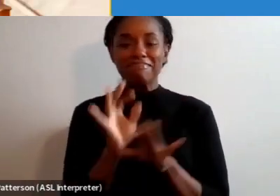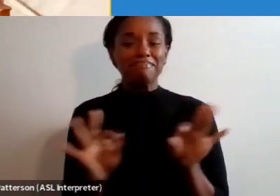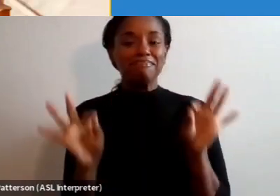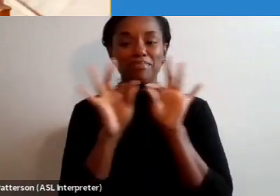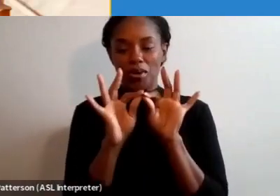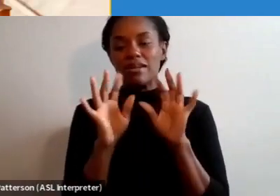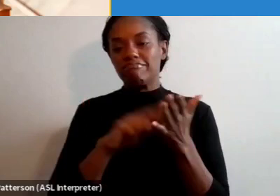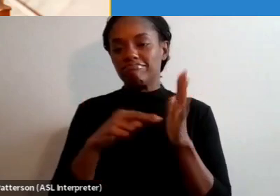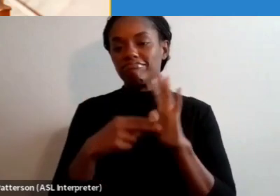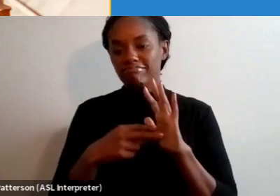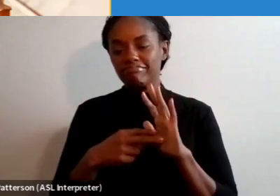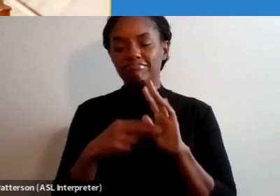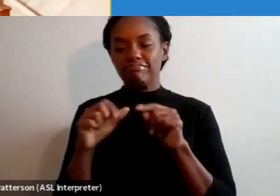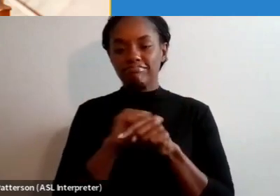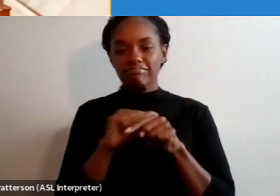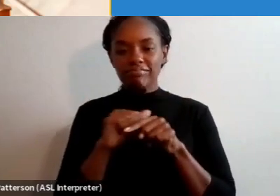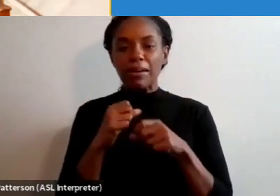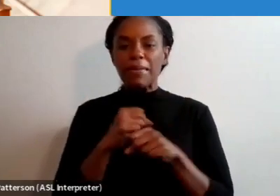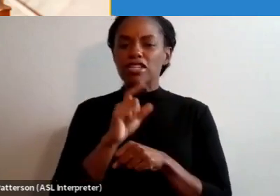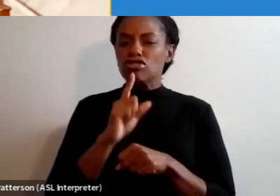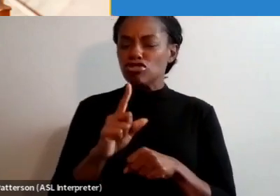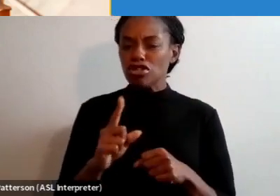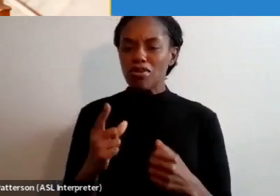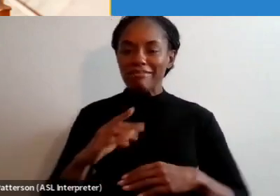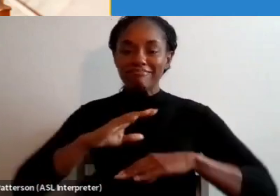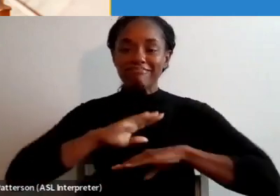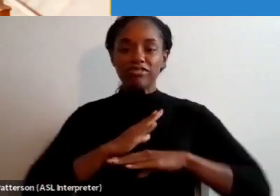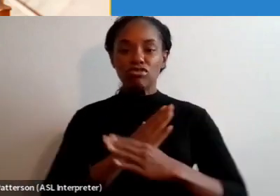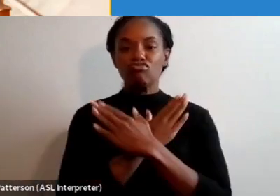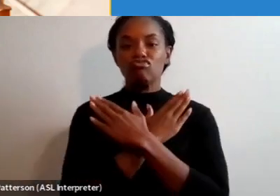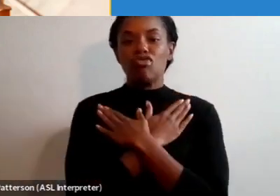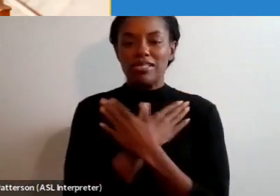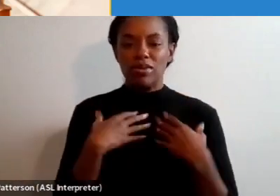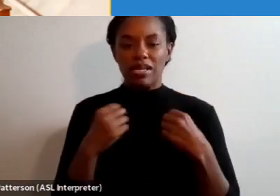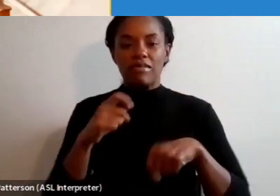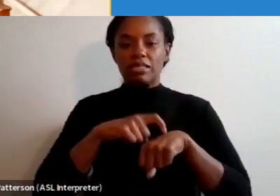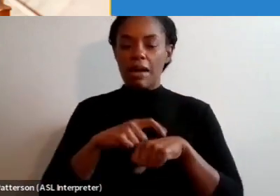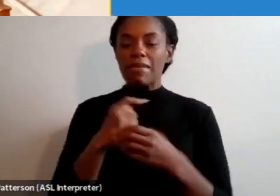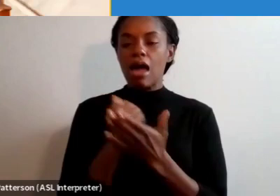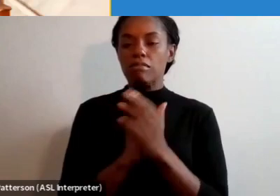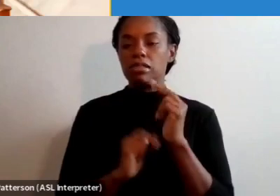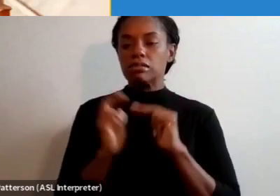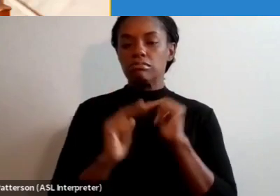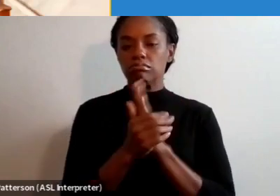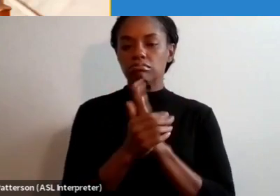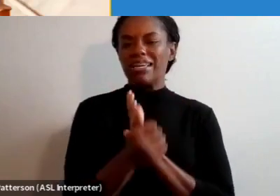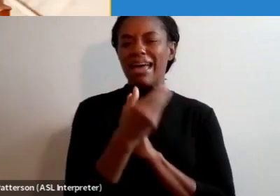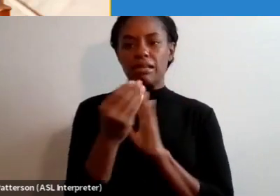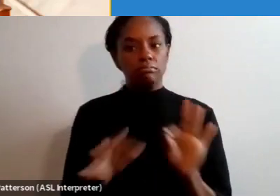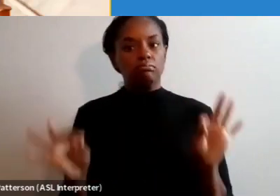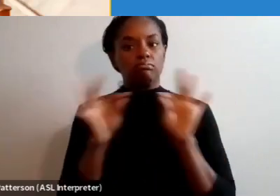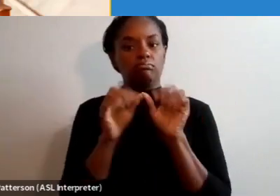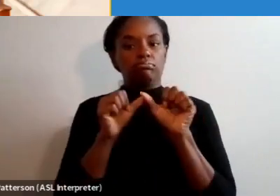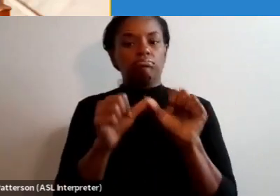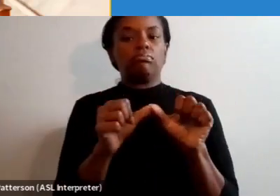Ensuring adequate rest and recovery time is a part of building competence, and it's essential in pushing forward towards mastery. And if you